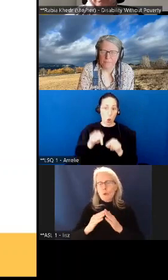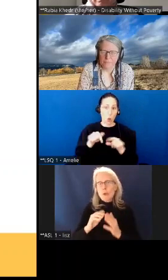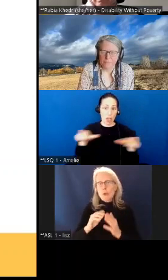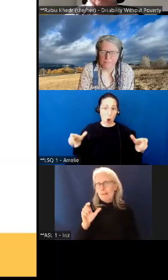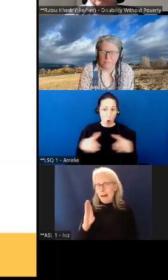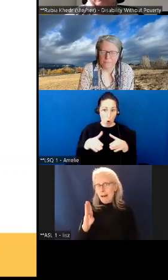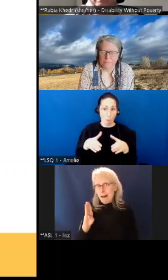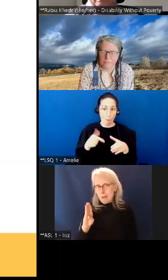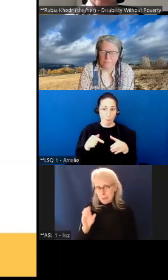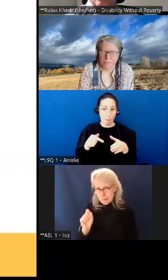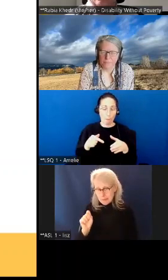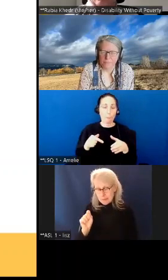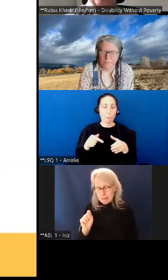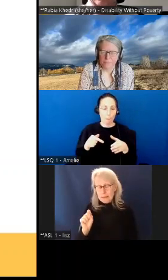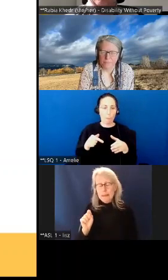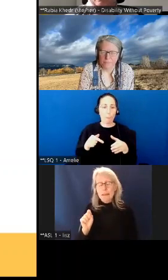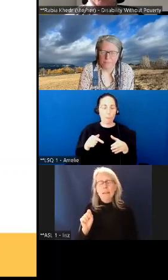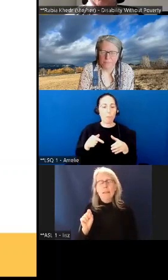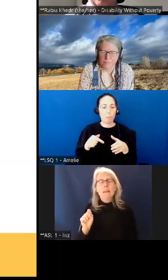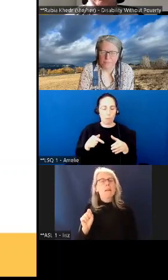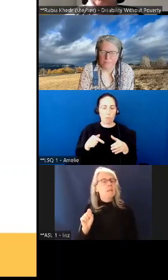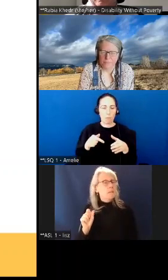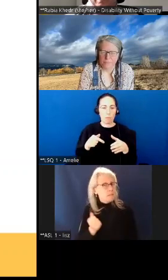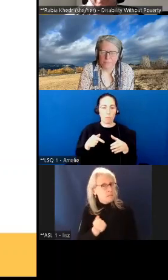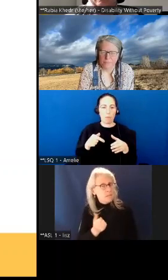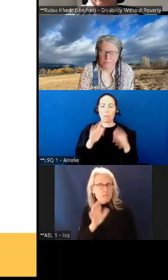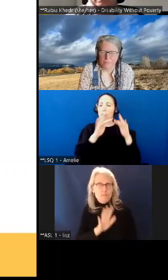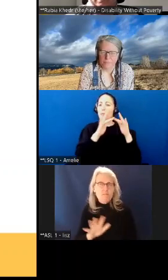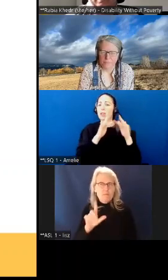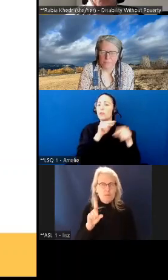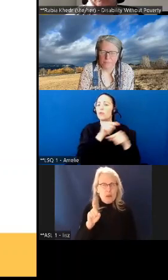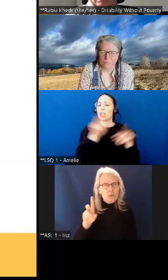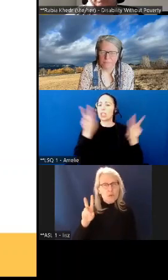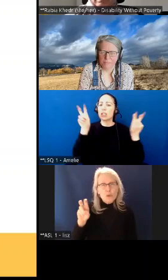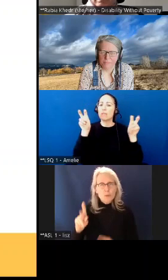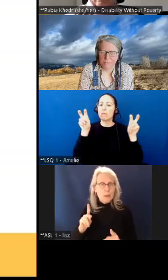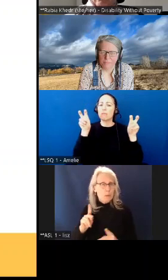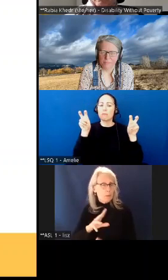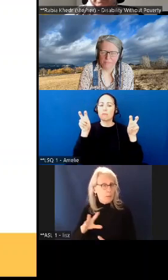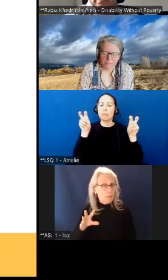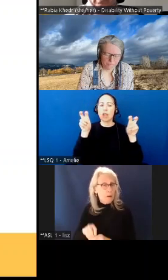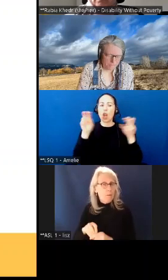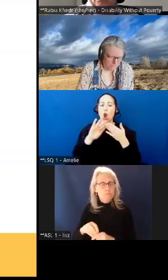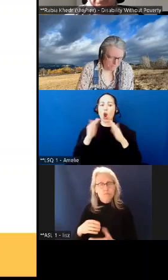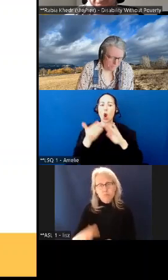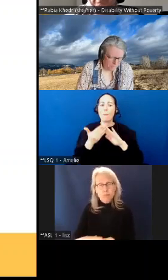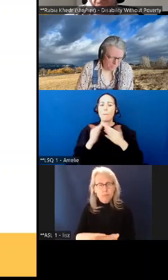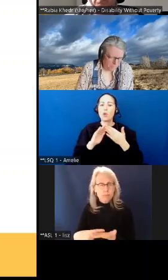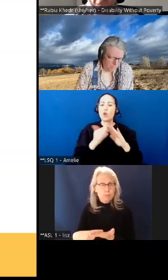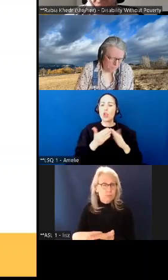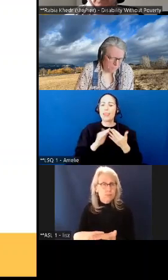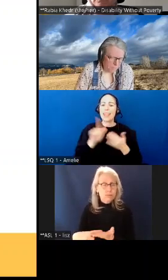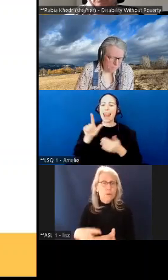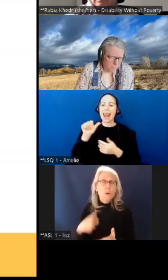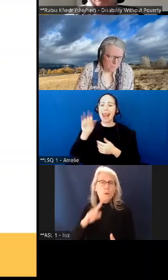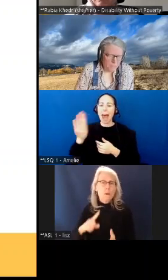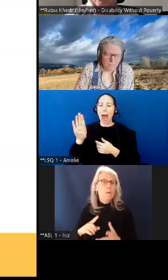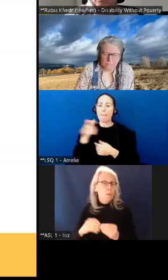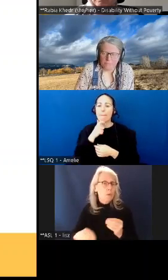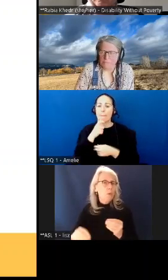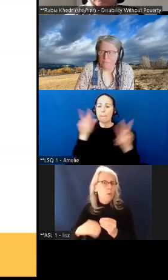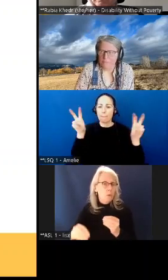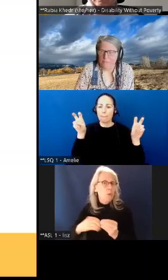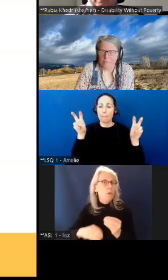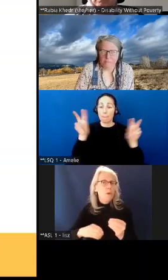and we have a couple of hundred people actively engaging and we will be creating more opportunities